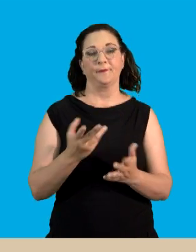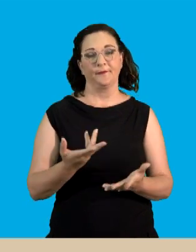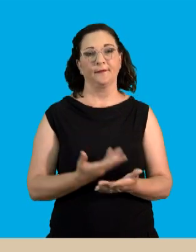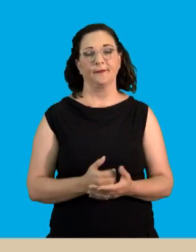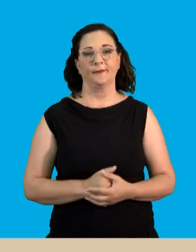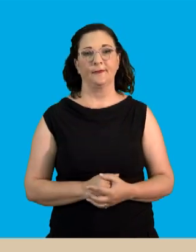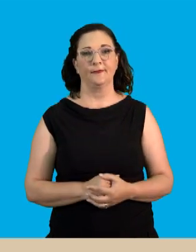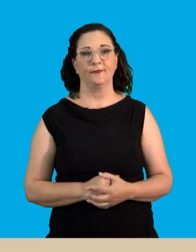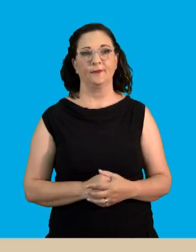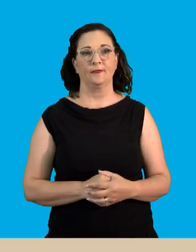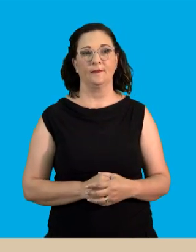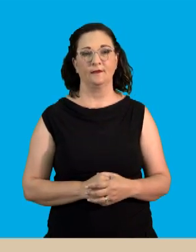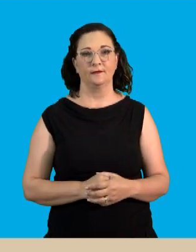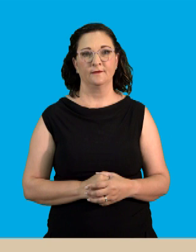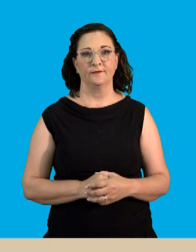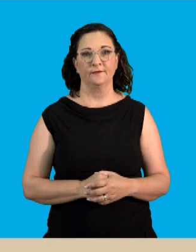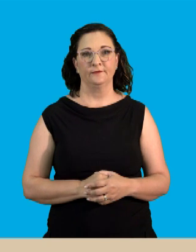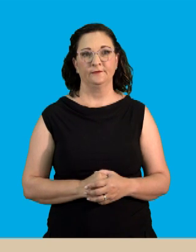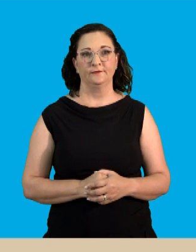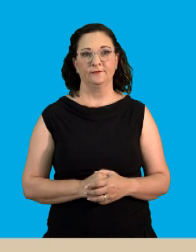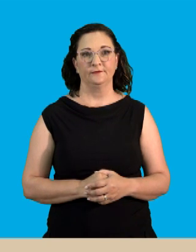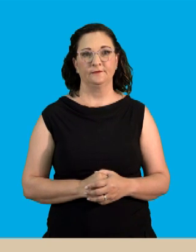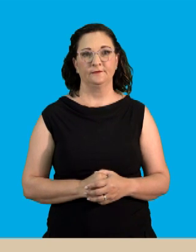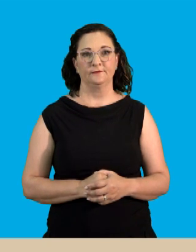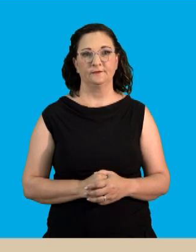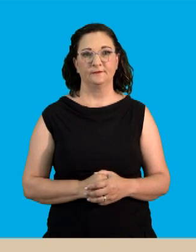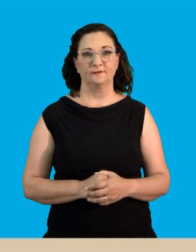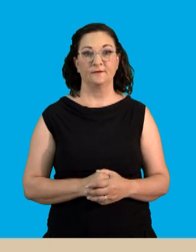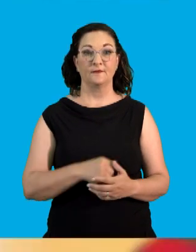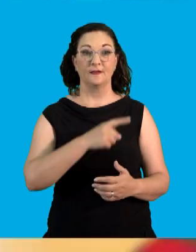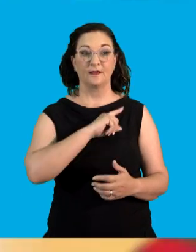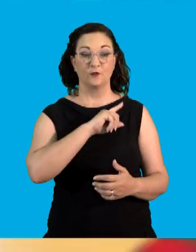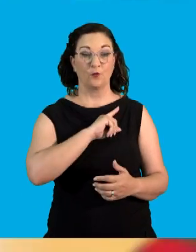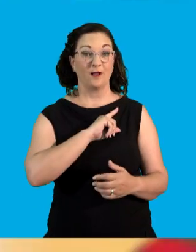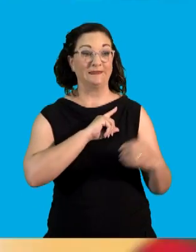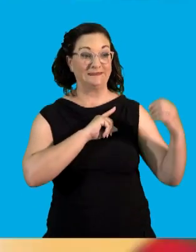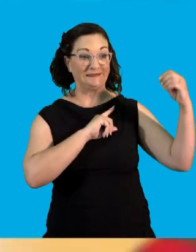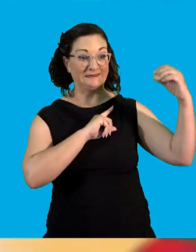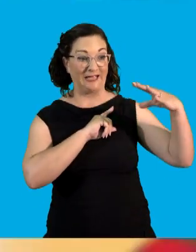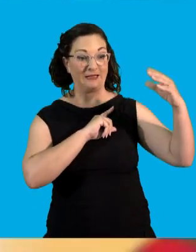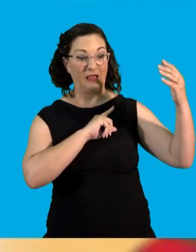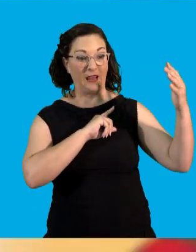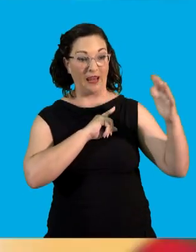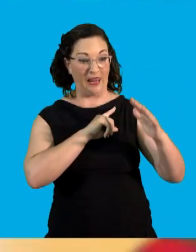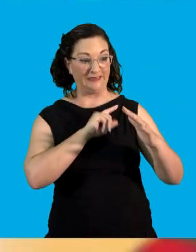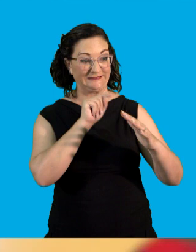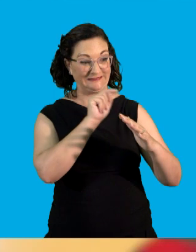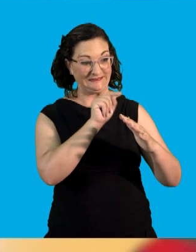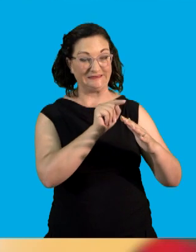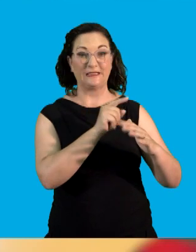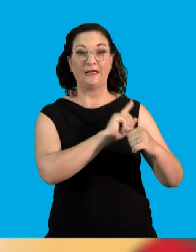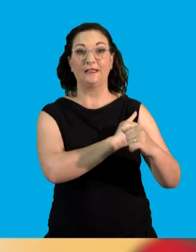Right, and this is how the plants use the light energy from the sun. Remember when we said for